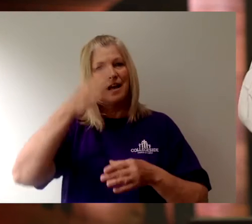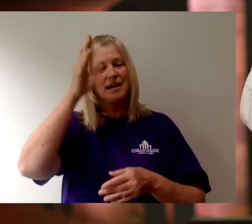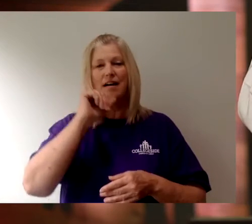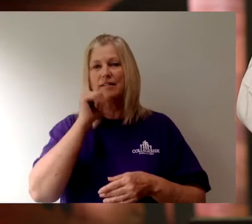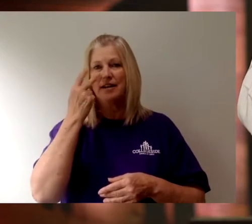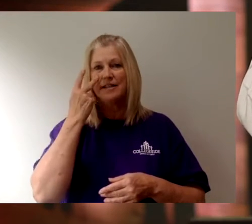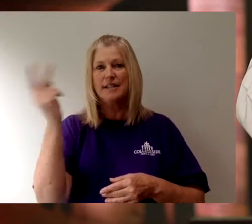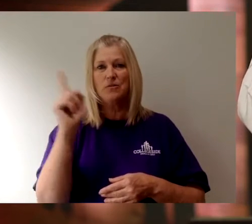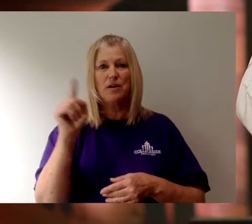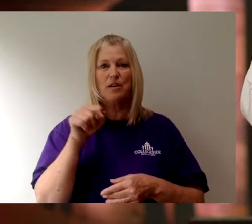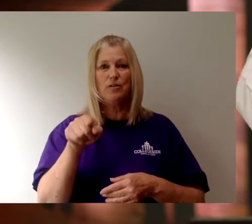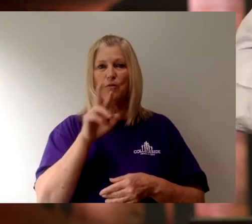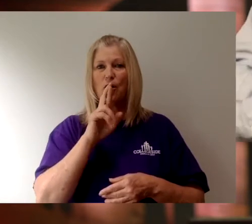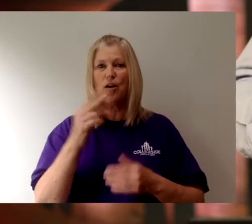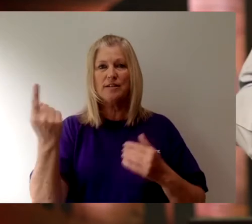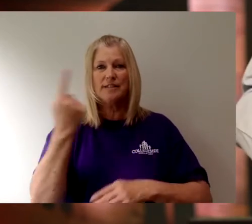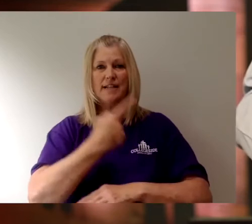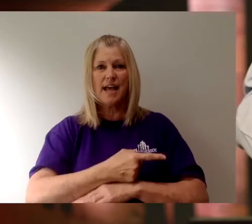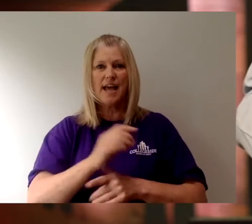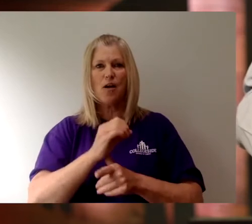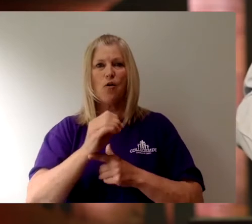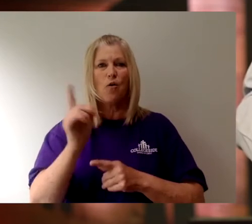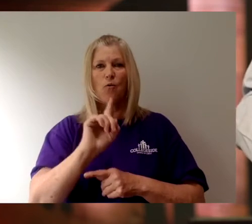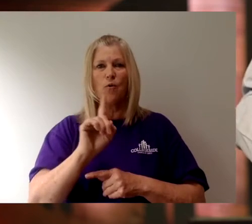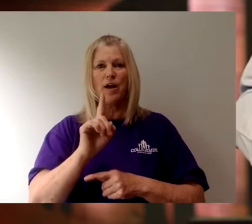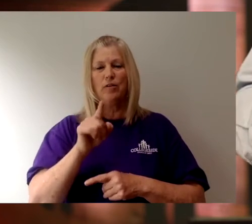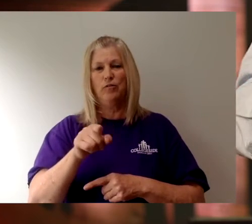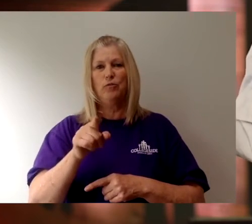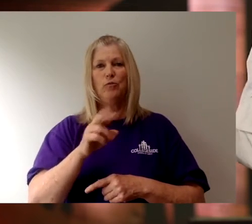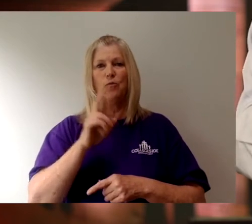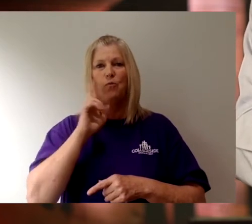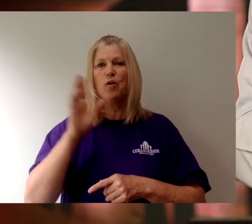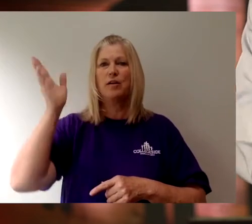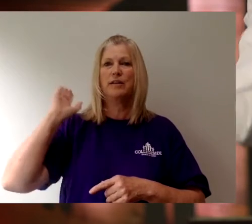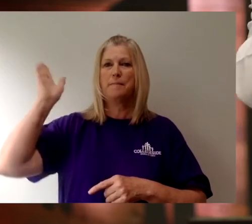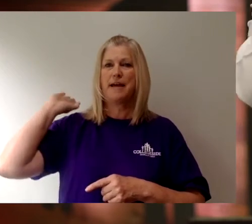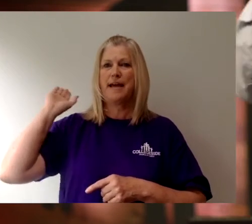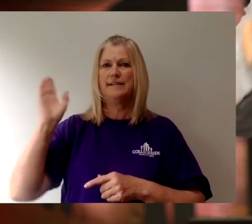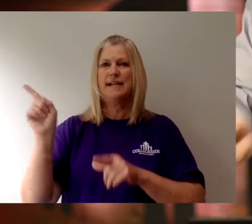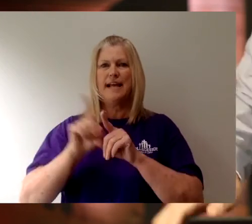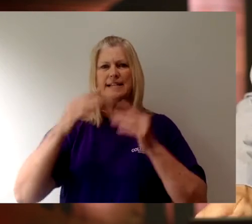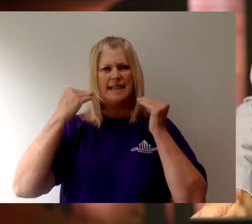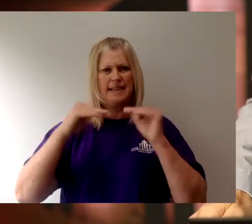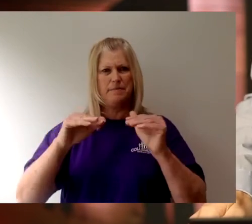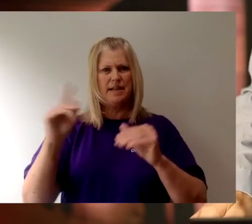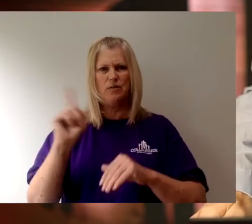God doesn't see where you're at today or where you used to be in the past as a limitation for where He can take you in the future.